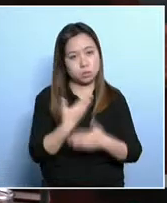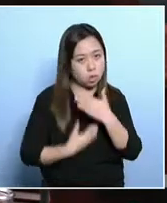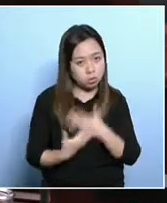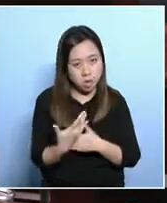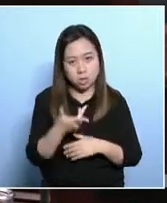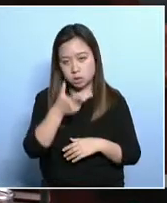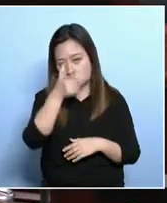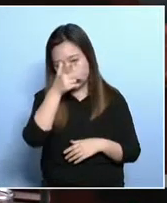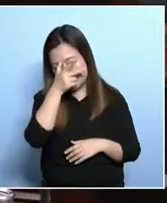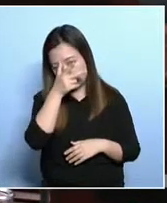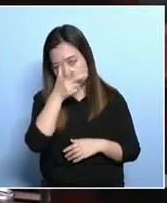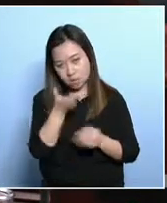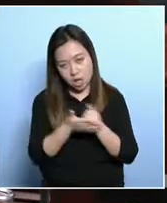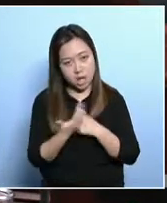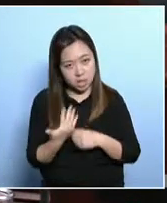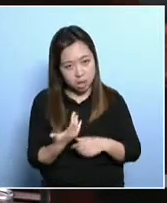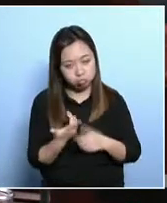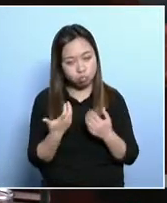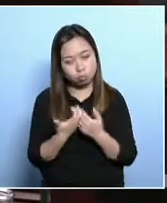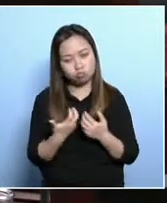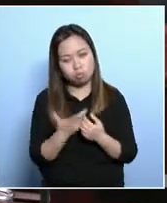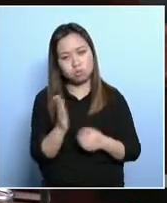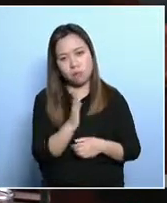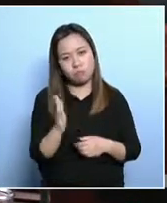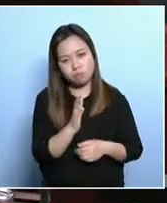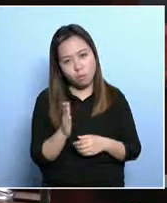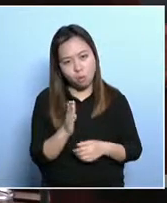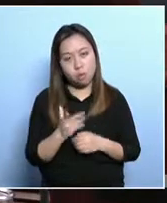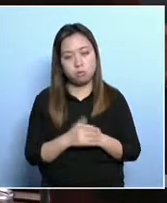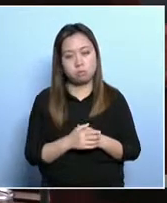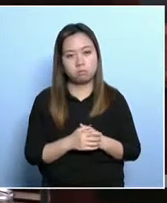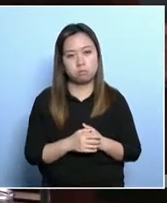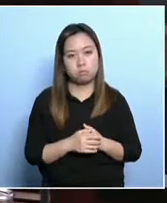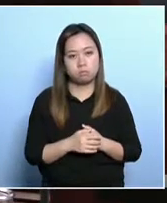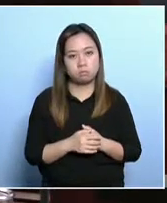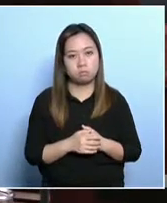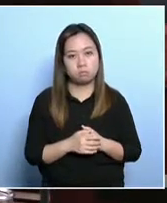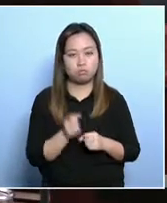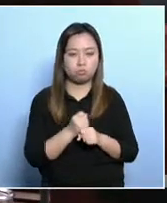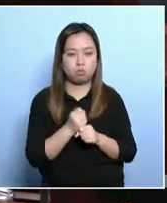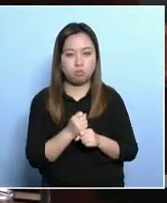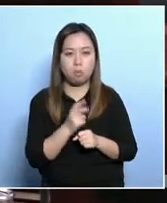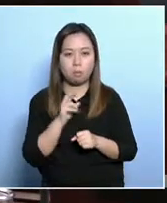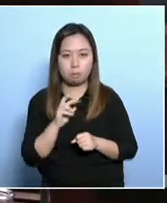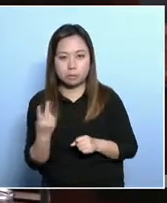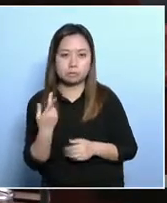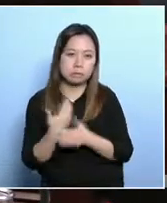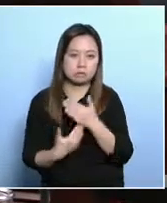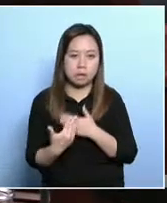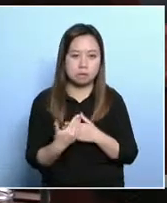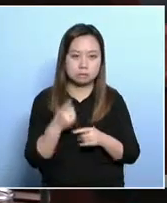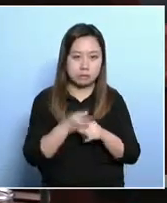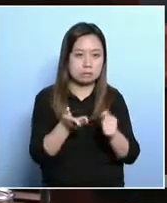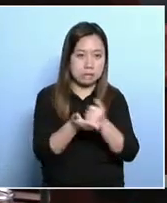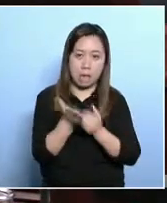ethnic minorities they have hired. They cannot say. And as for the handicapped, Now,